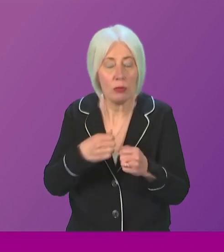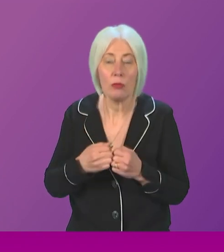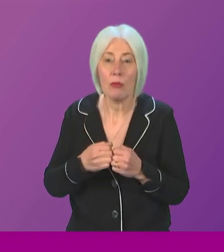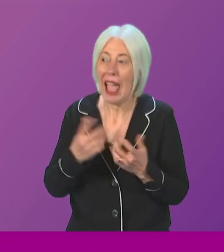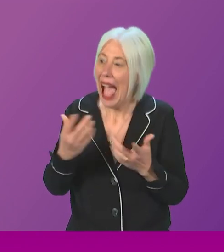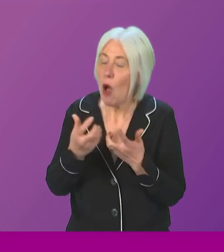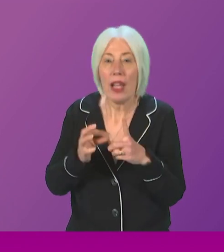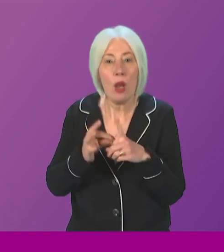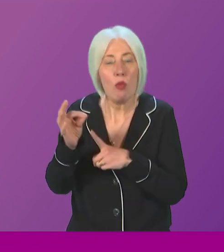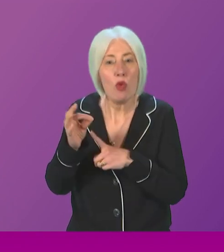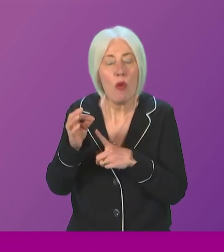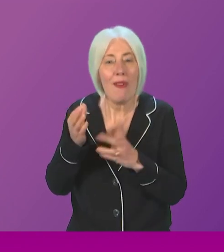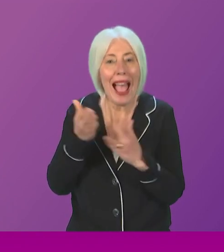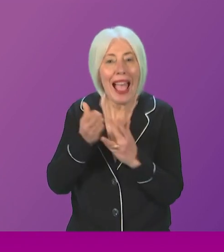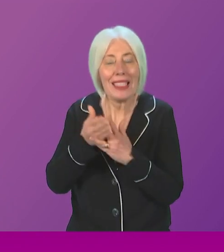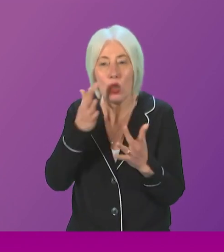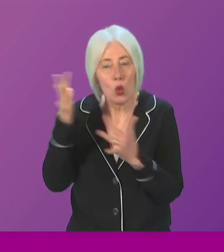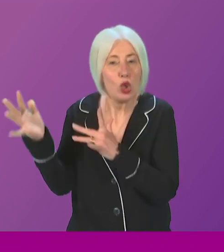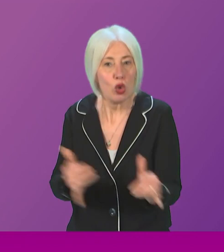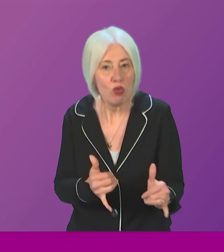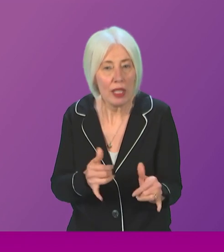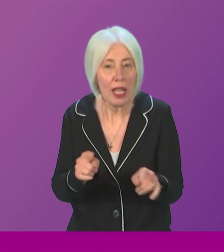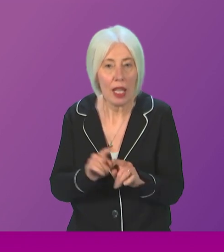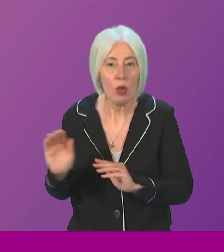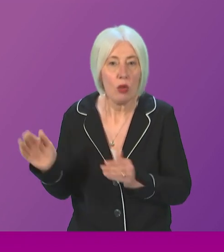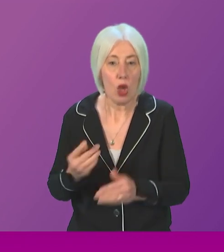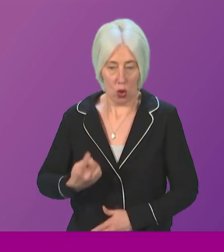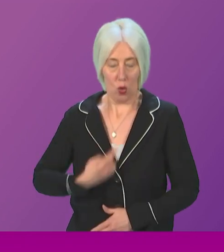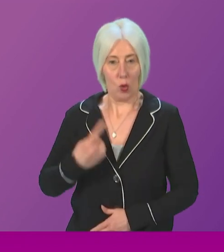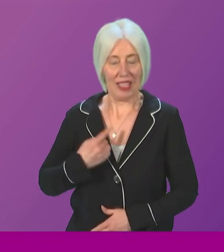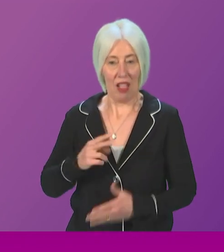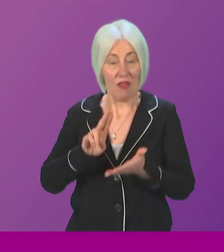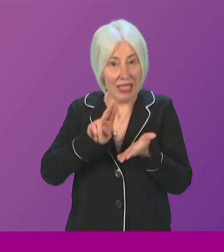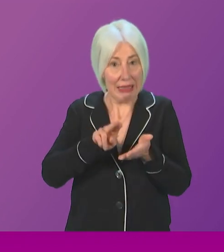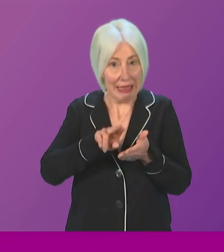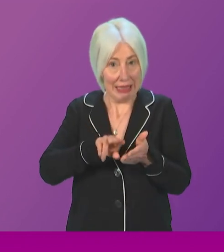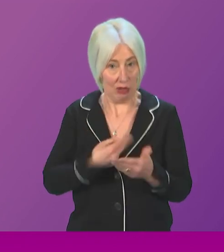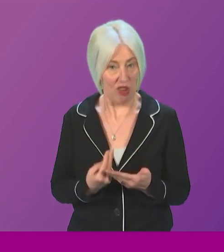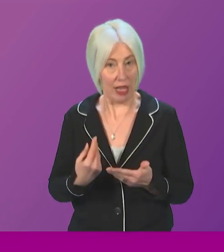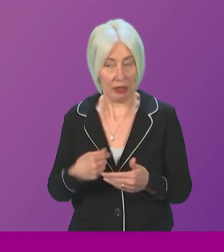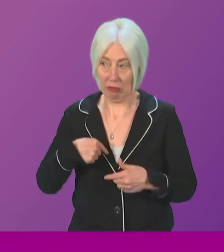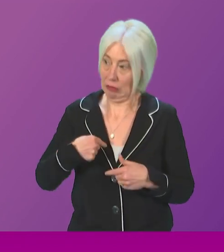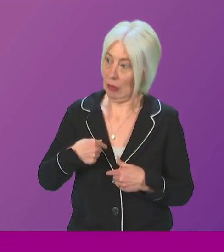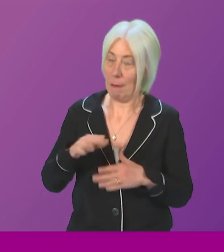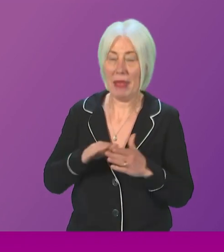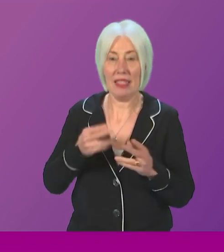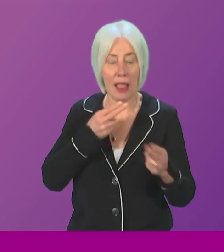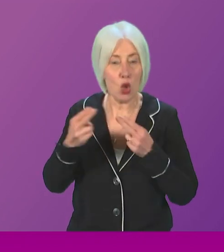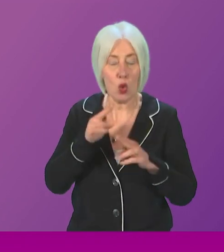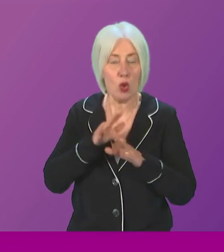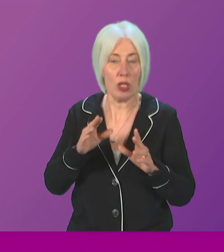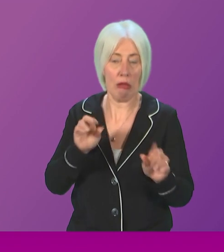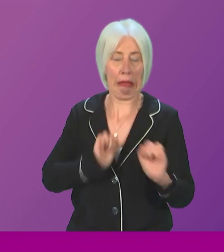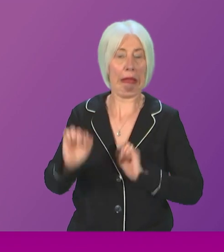to improve access to screening, including the introduction of self-sampling, to ensure this news does not further impact uptake?